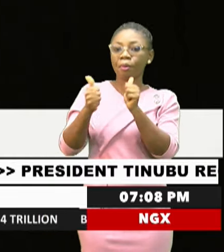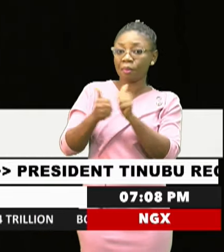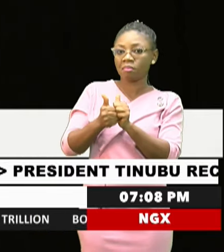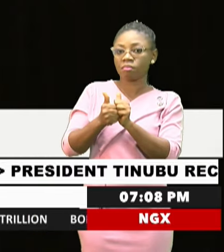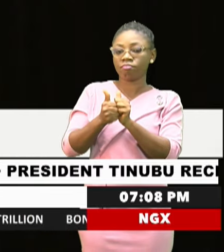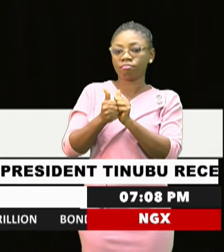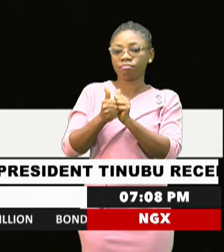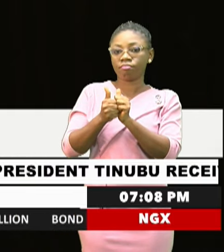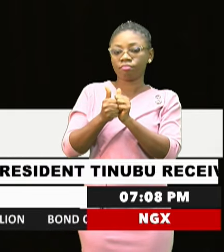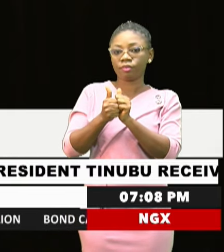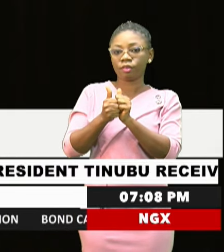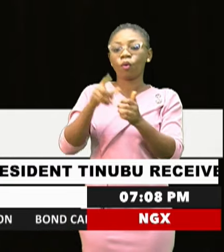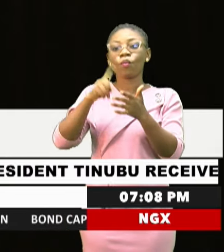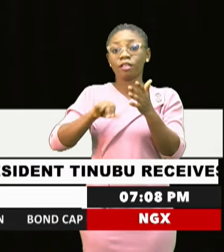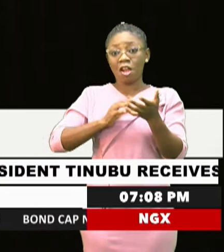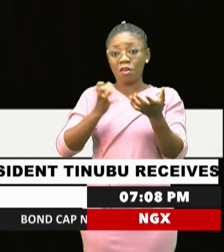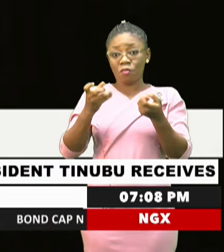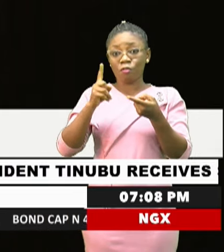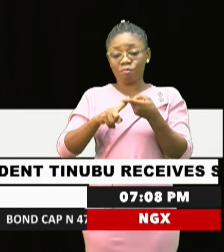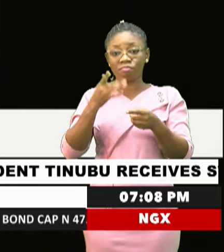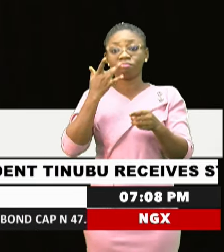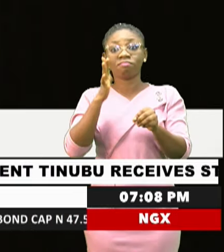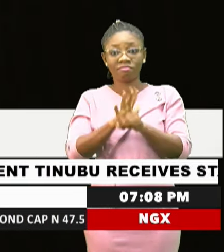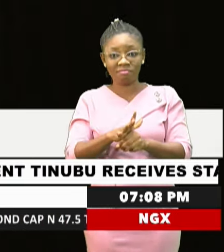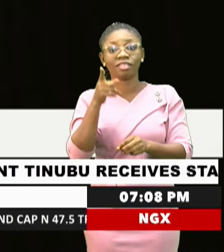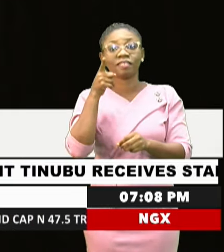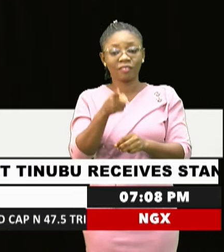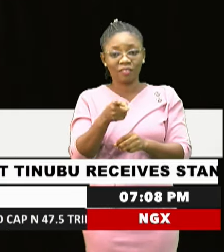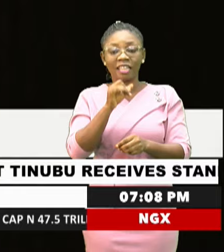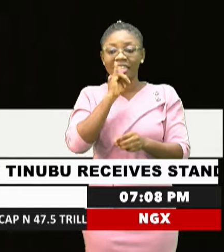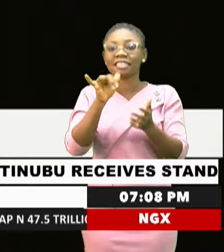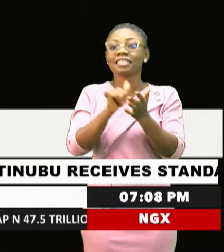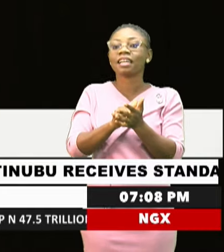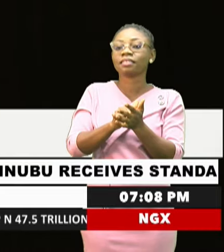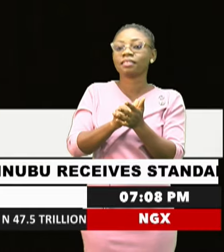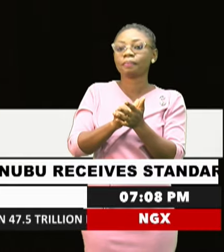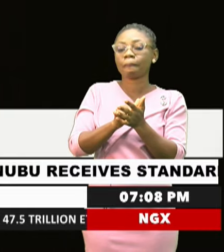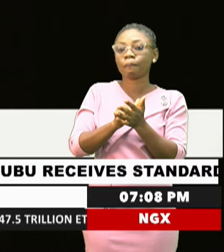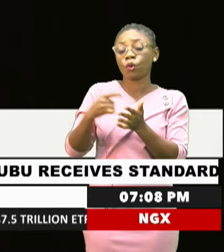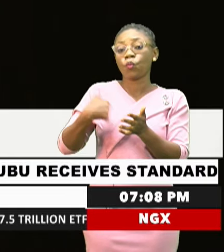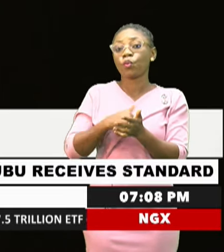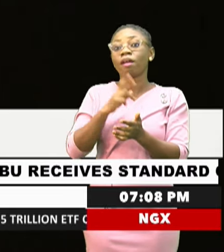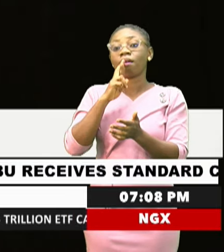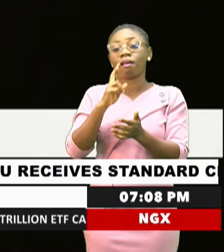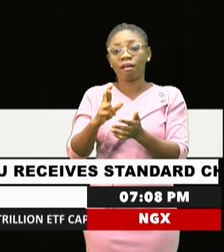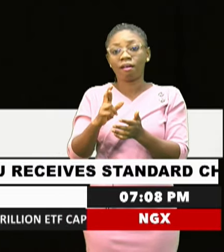of quote. What I want to assure them is that we are